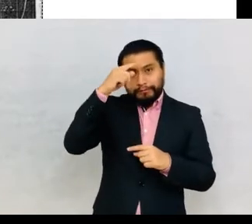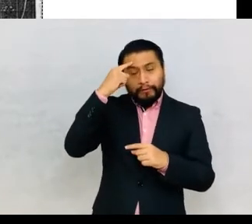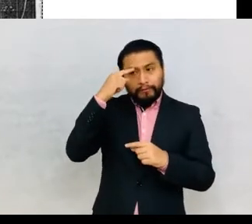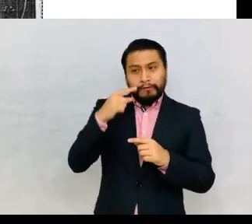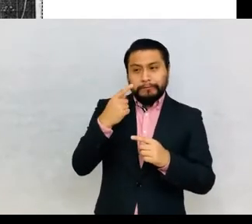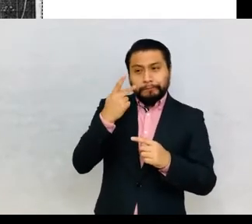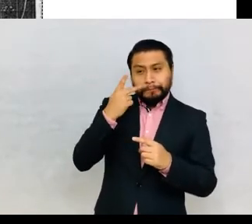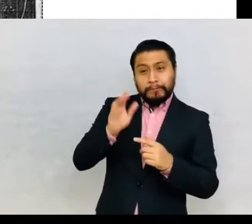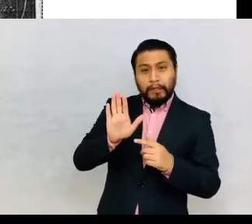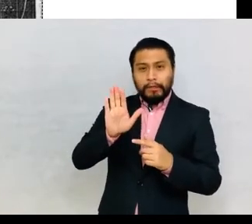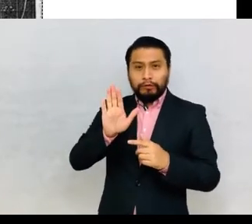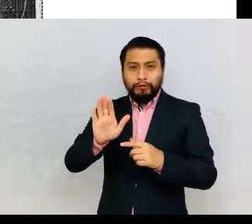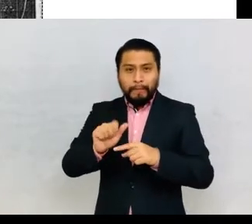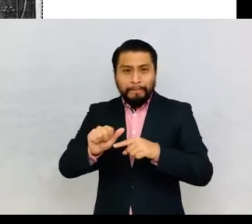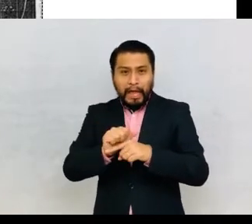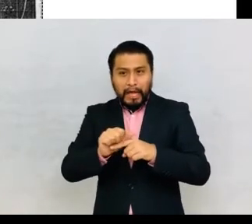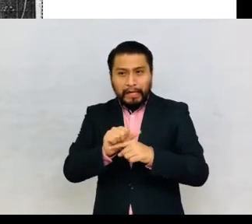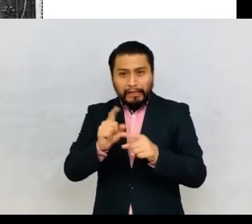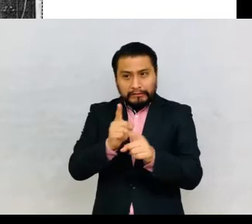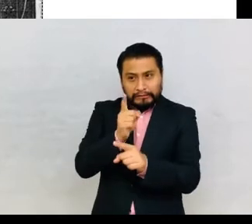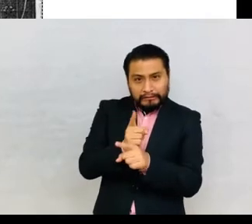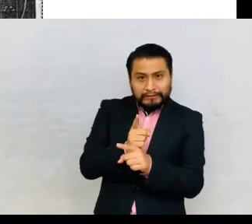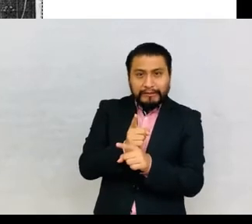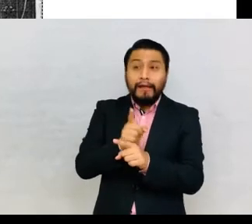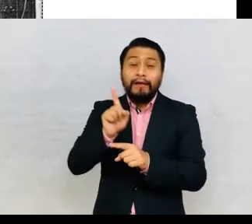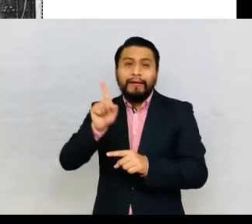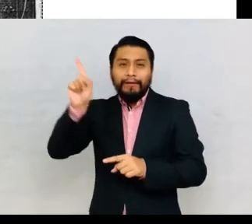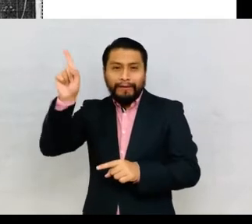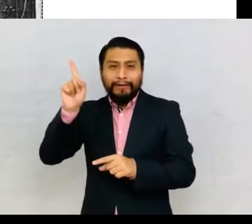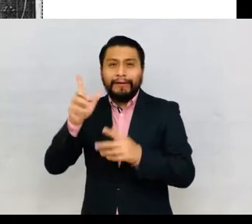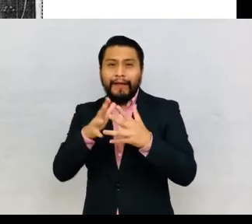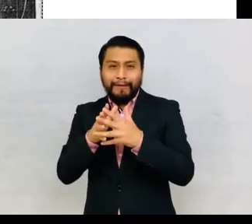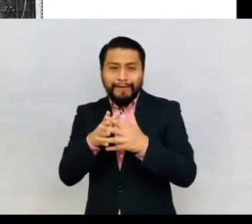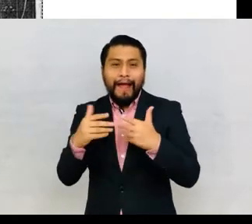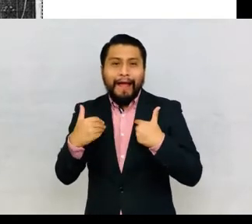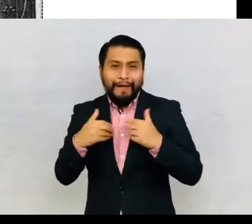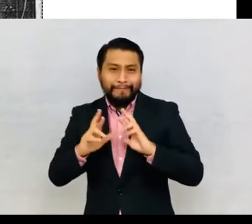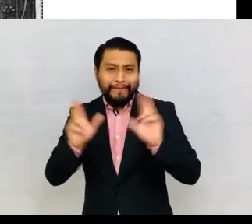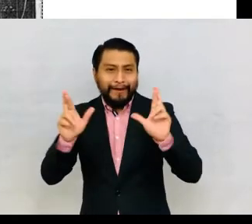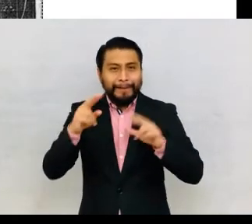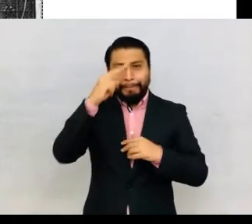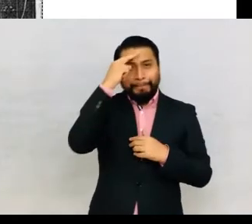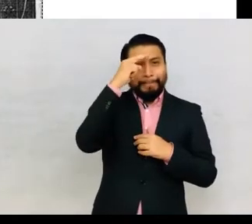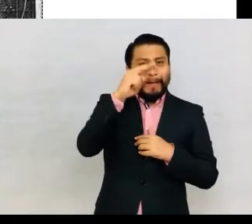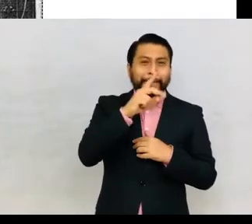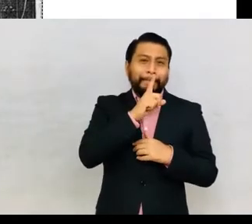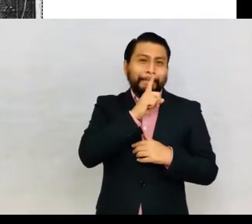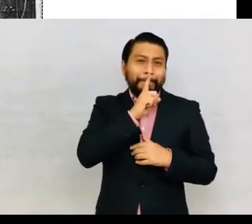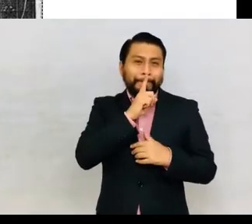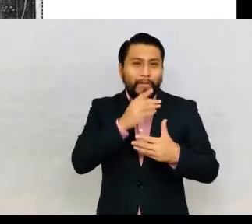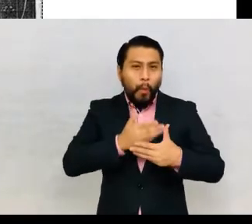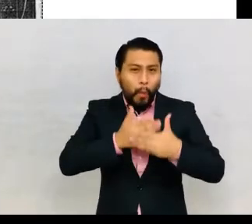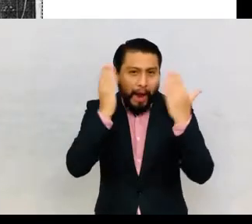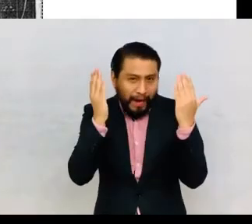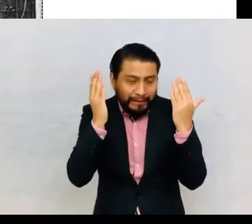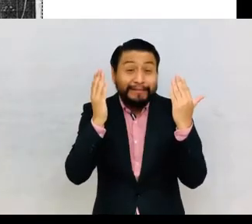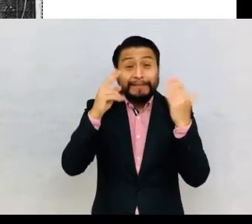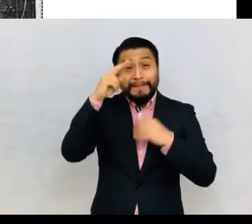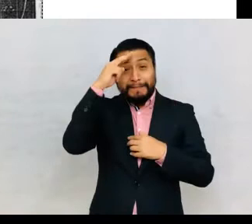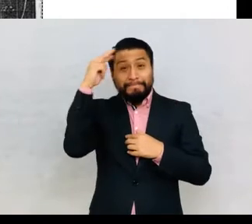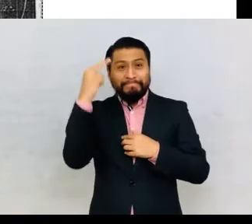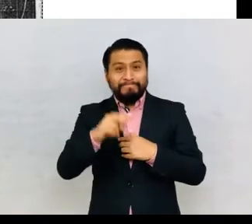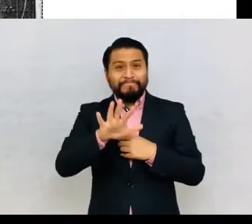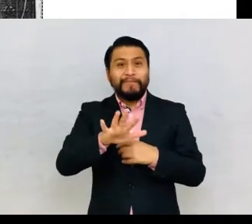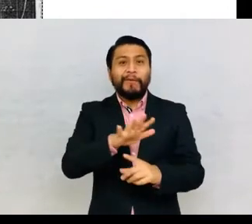legitimize their practice as there already was in the United States at the time. And Mexico lacked conditions that would